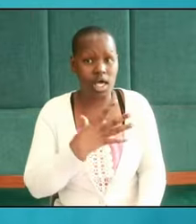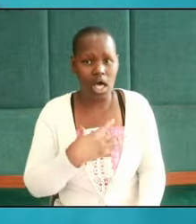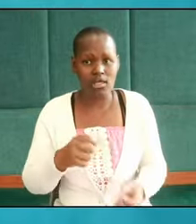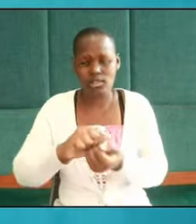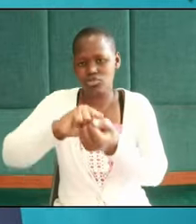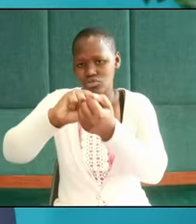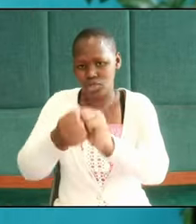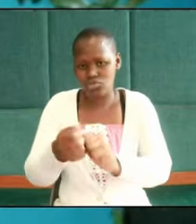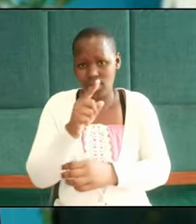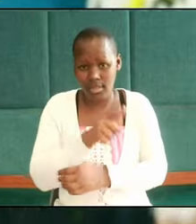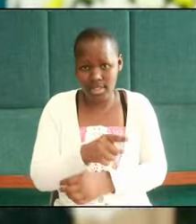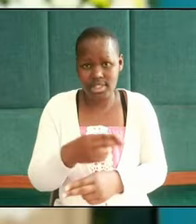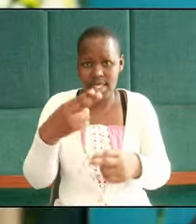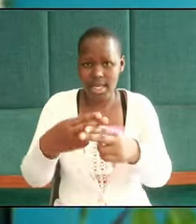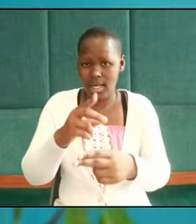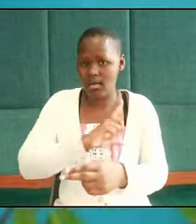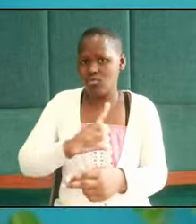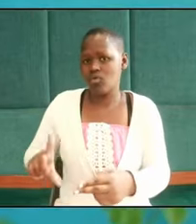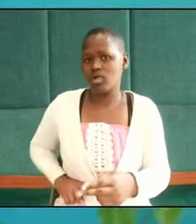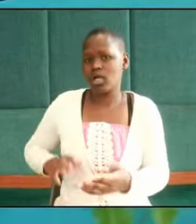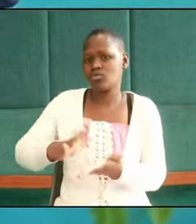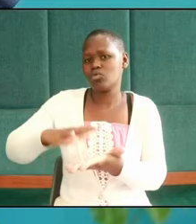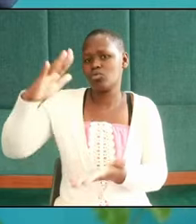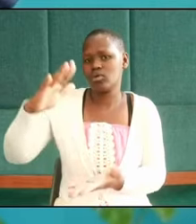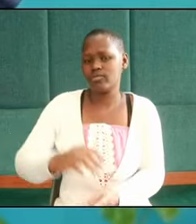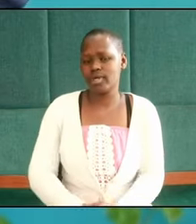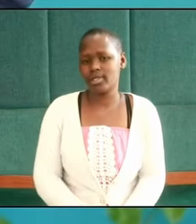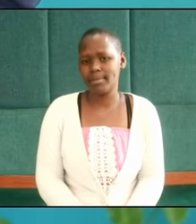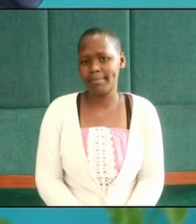transition the name of the Lord shall be glorified